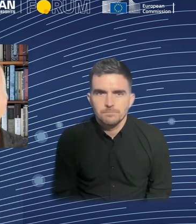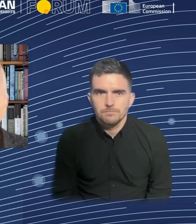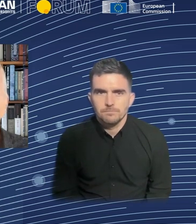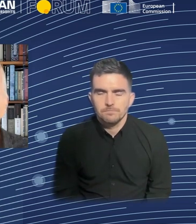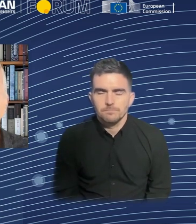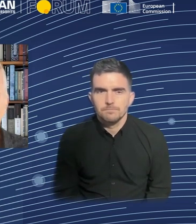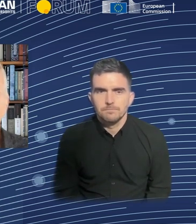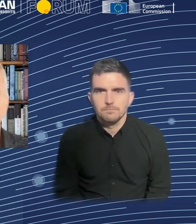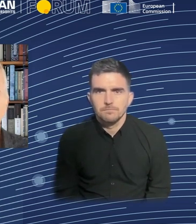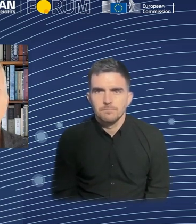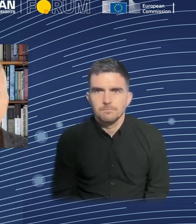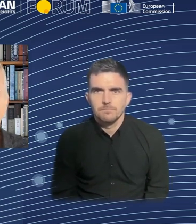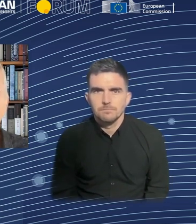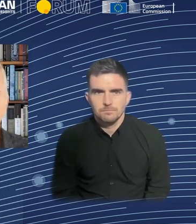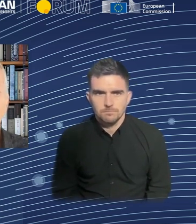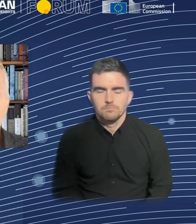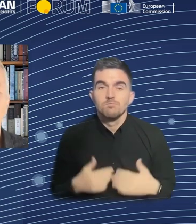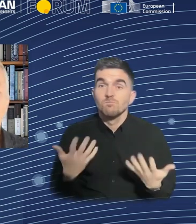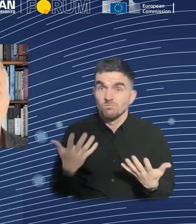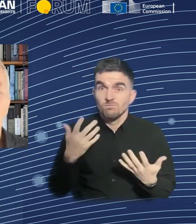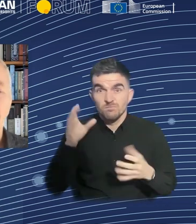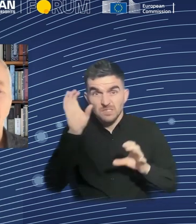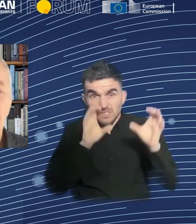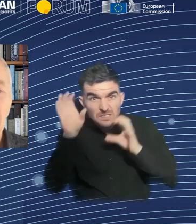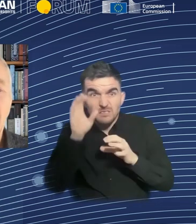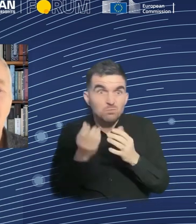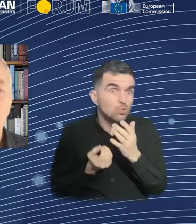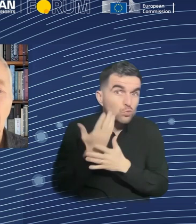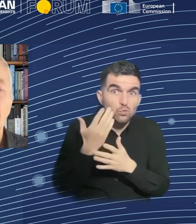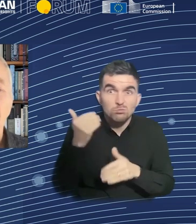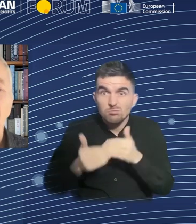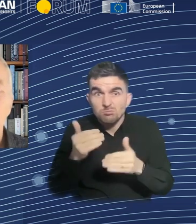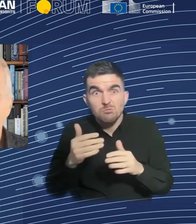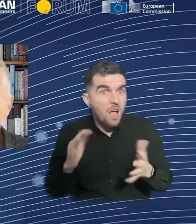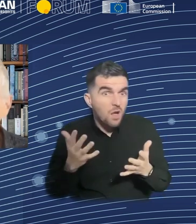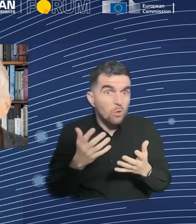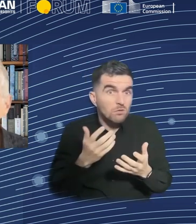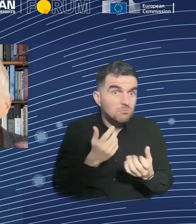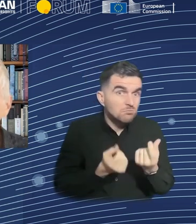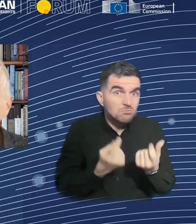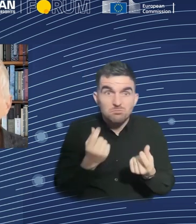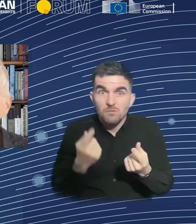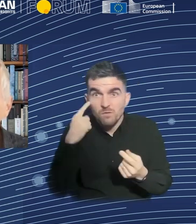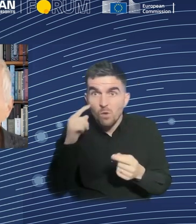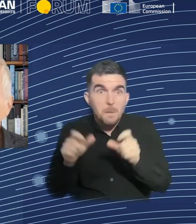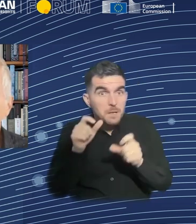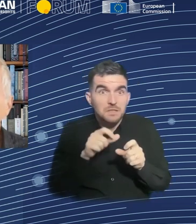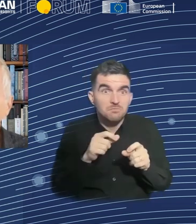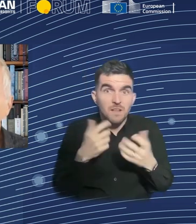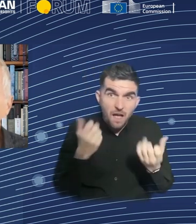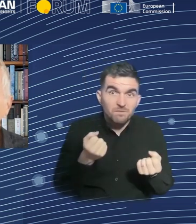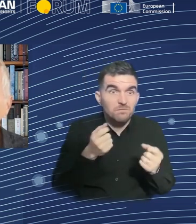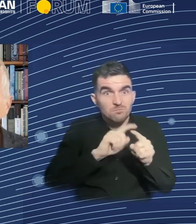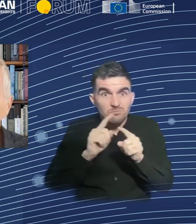make products for people who already have resources. We need to actually make this AI be much more